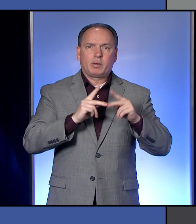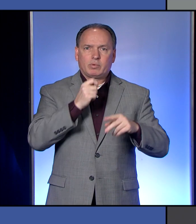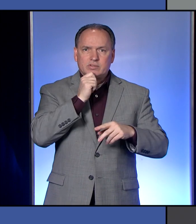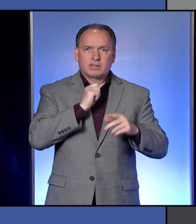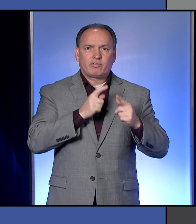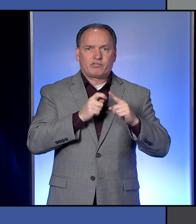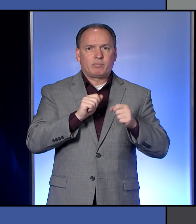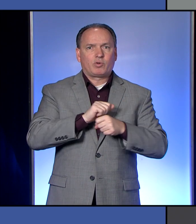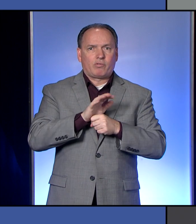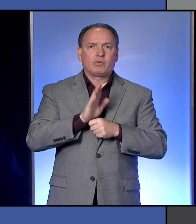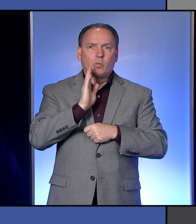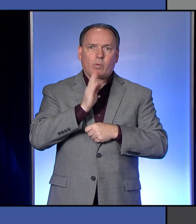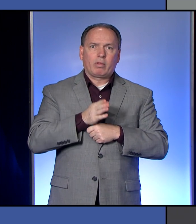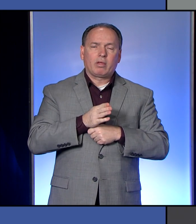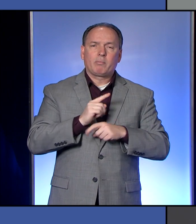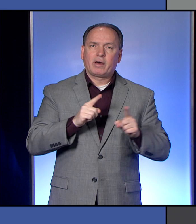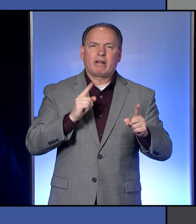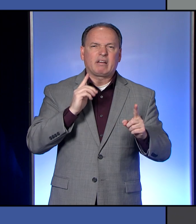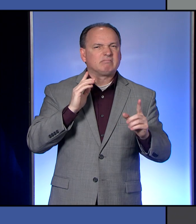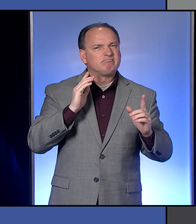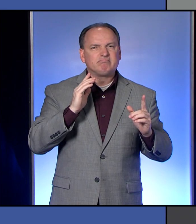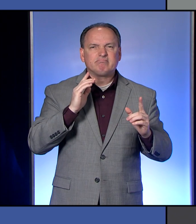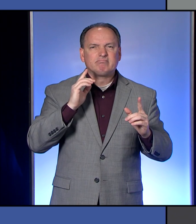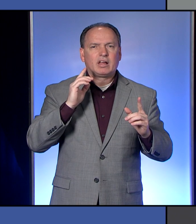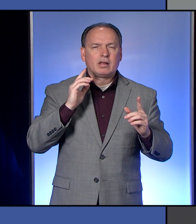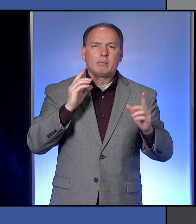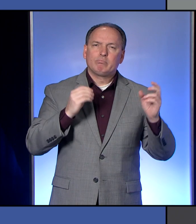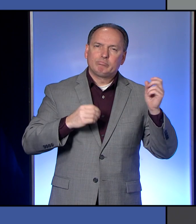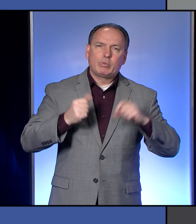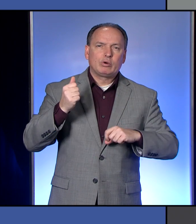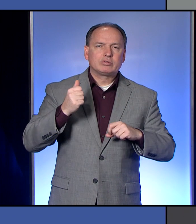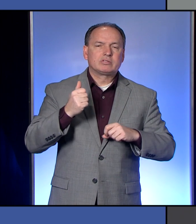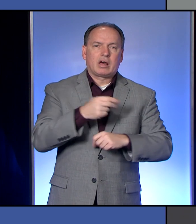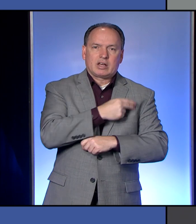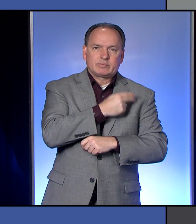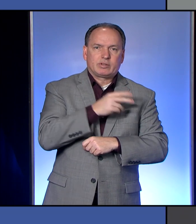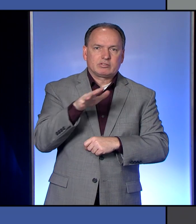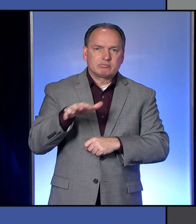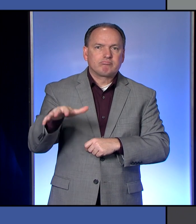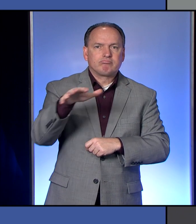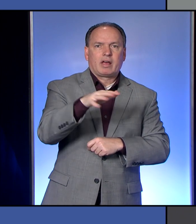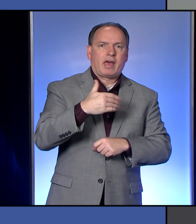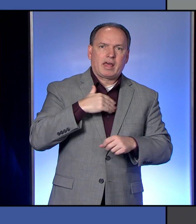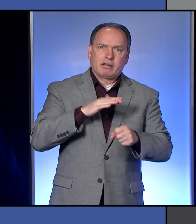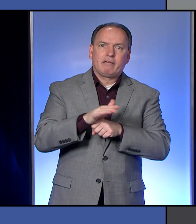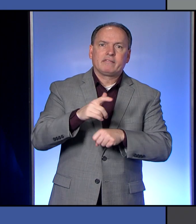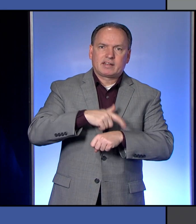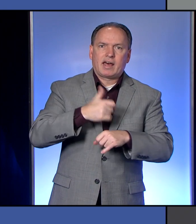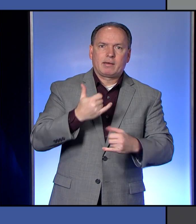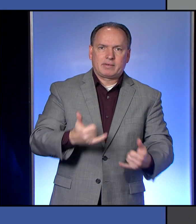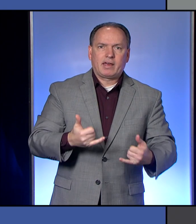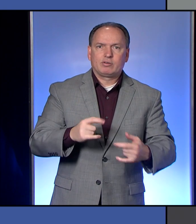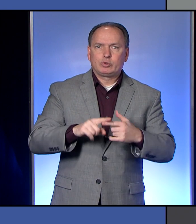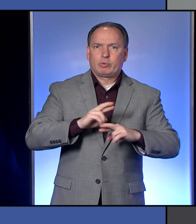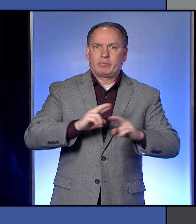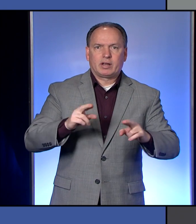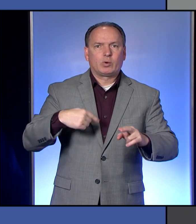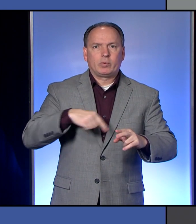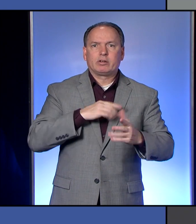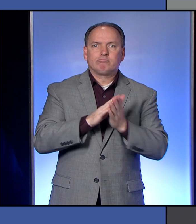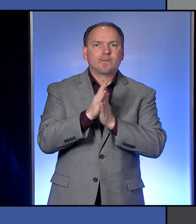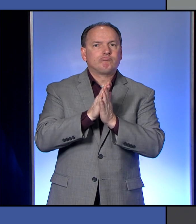from COVID, though I suspect every health care facility in town has had so much time to prepare now that I think we'll be ready for it.